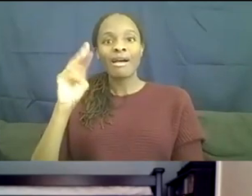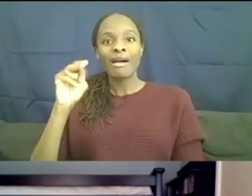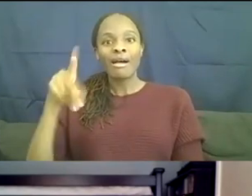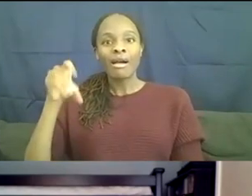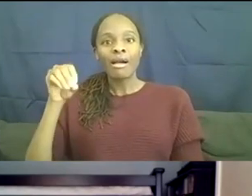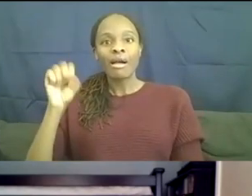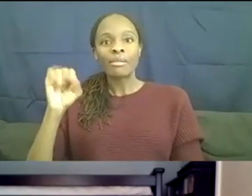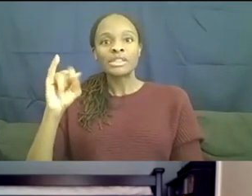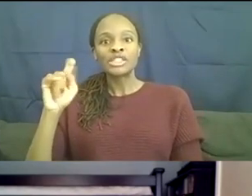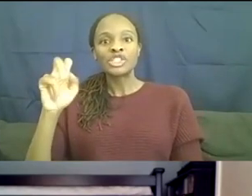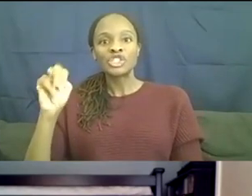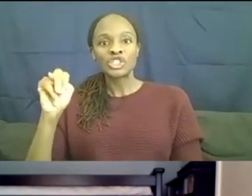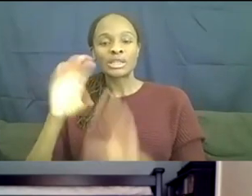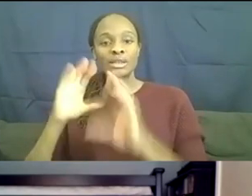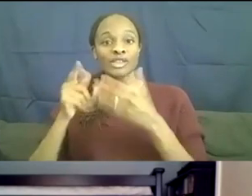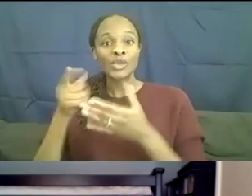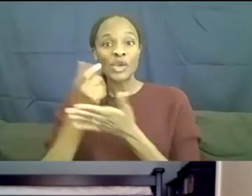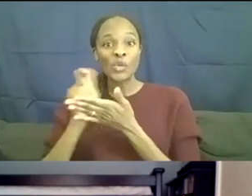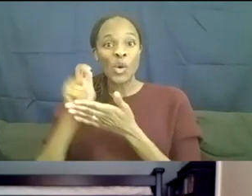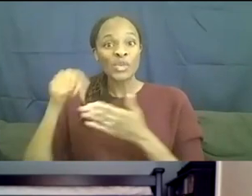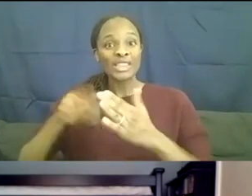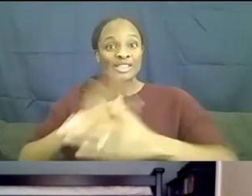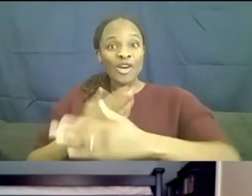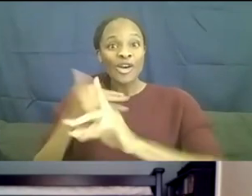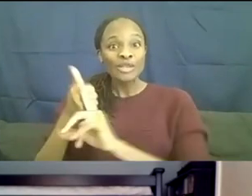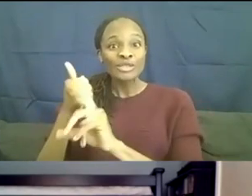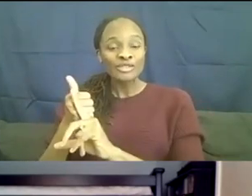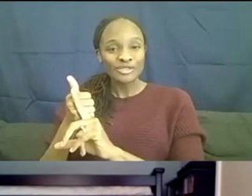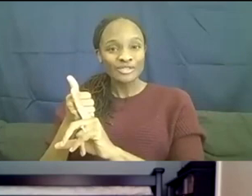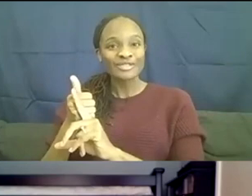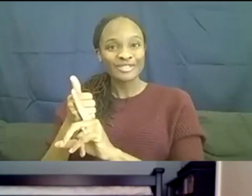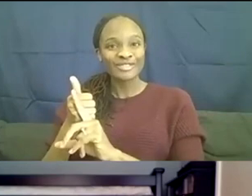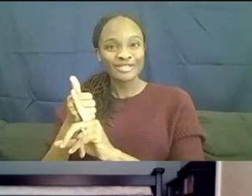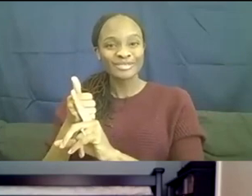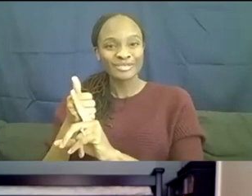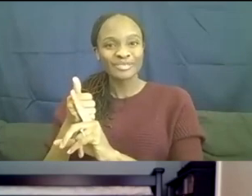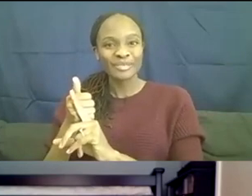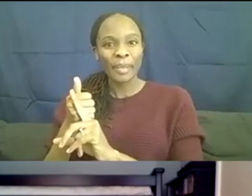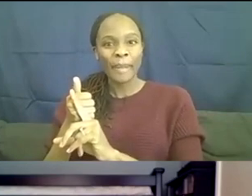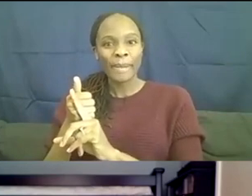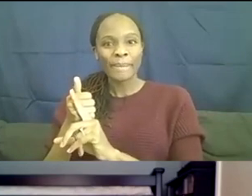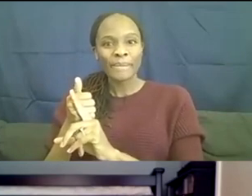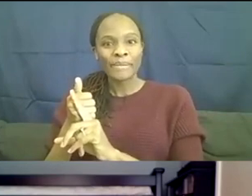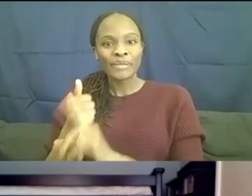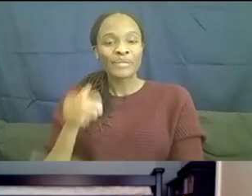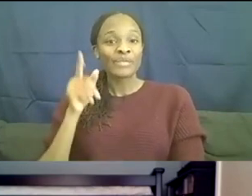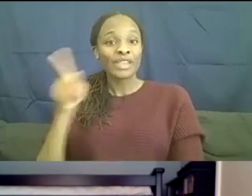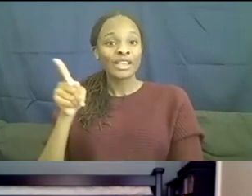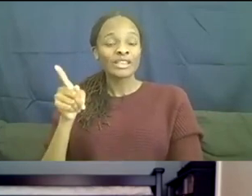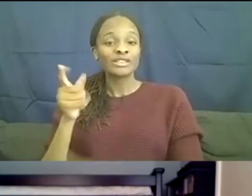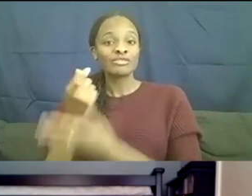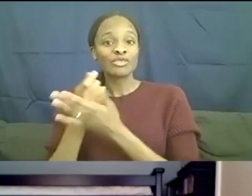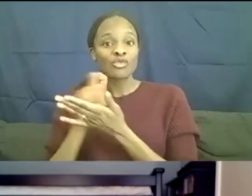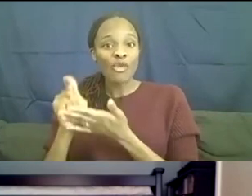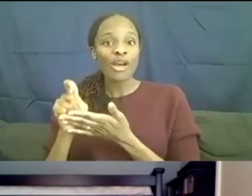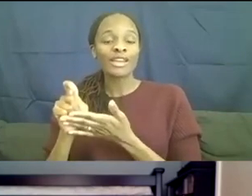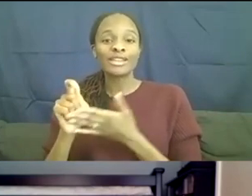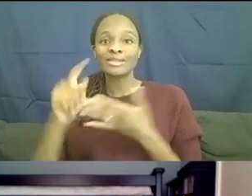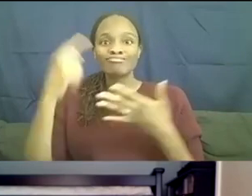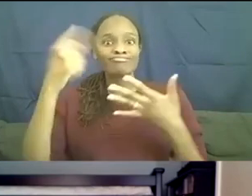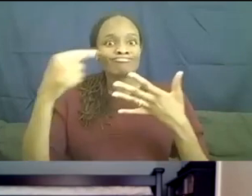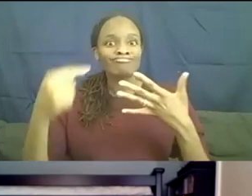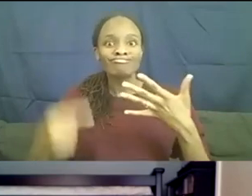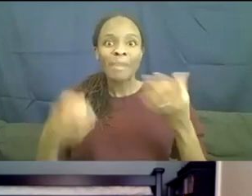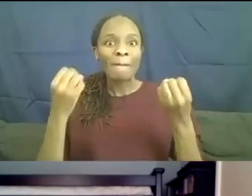composition that he wrote and that, and he's been writing fugues and all kinds of